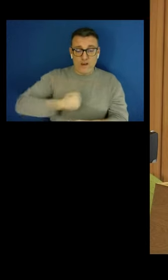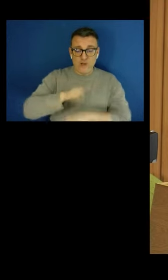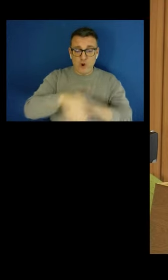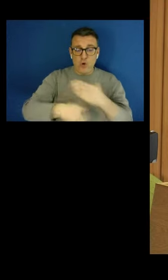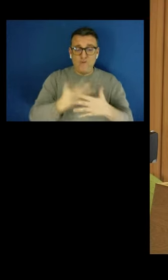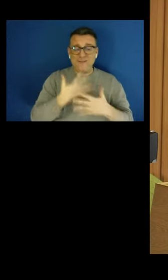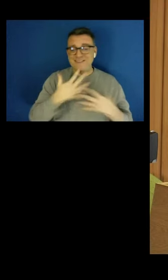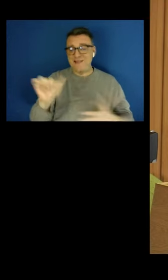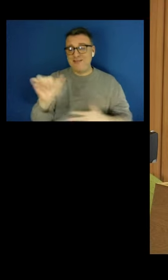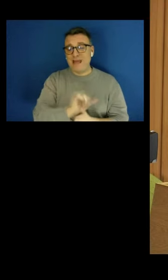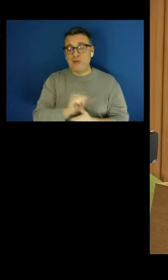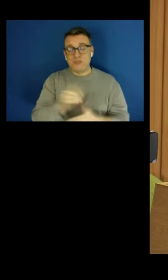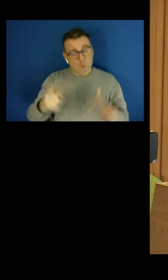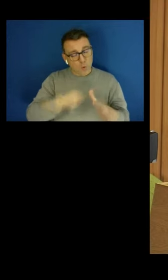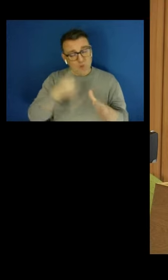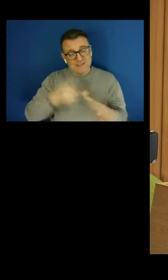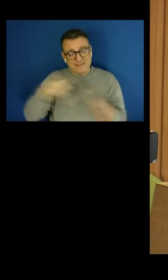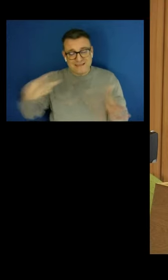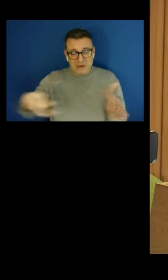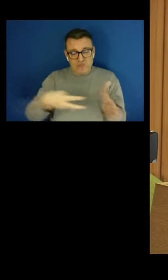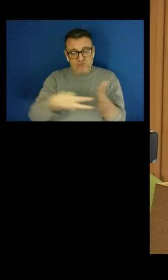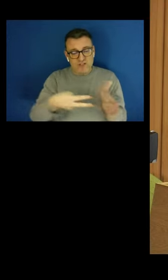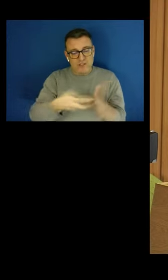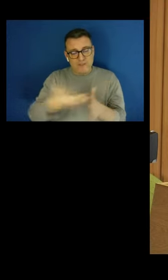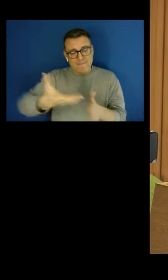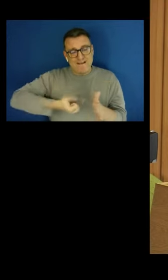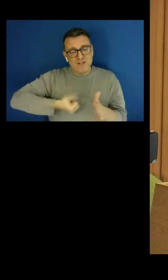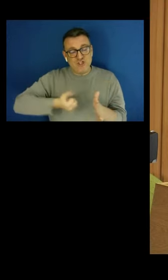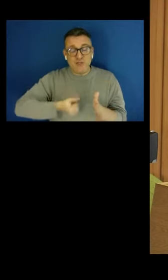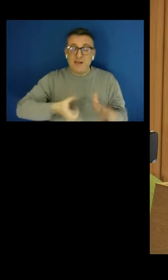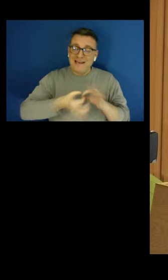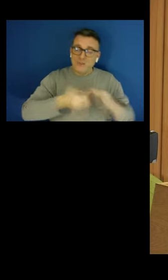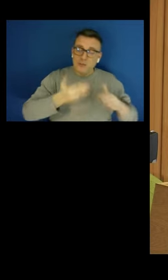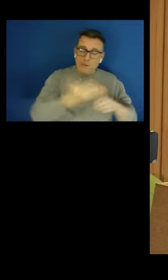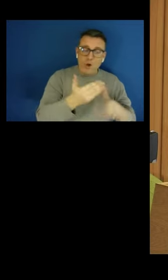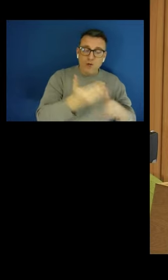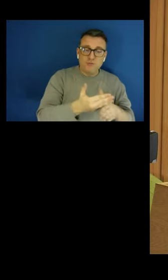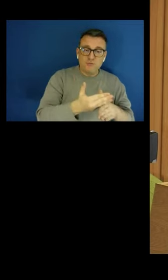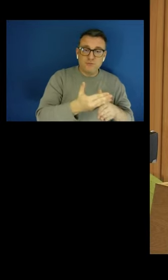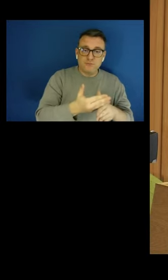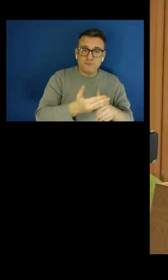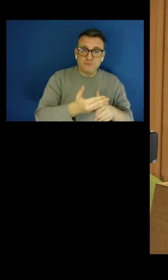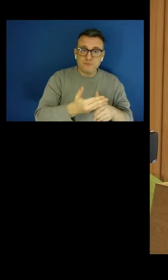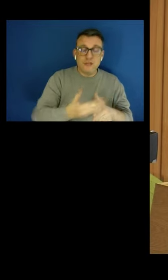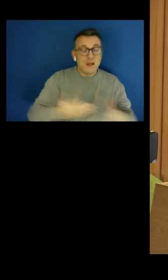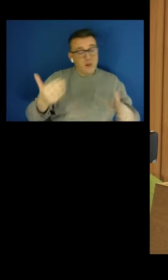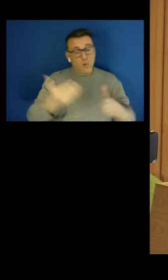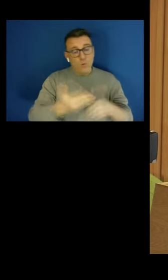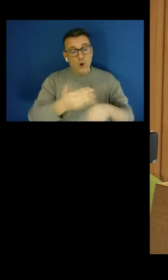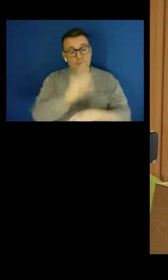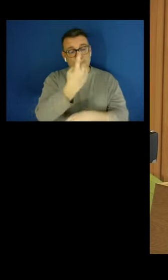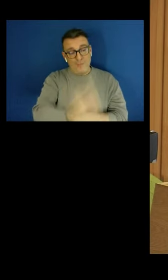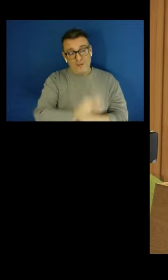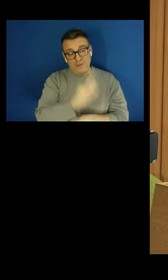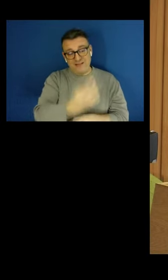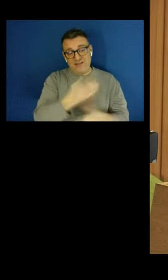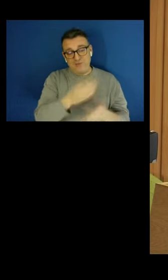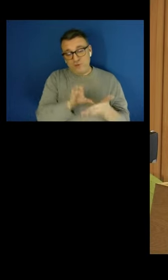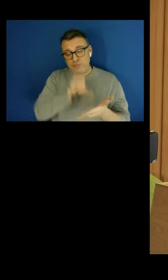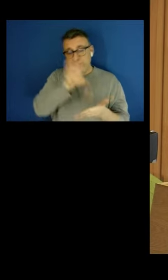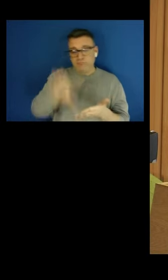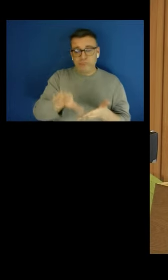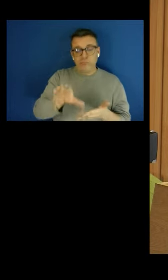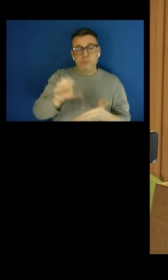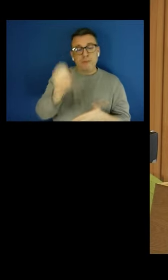by their employer into a pension. The employer has to contribute at least 5% of your